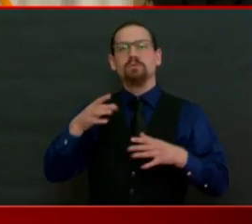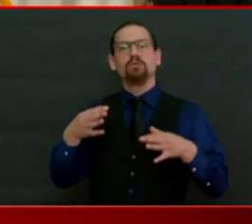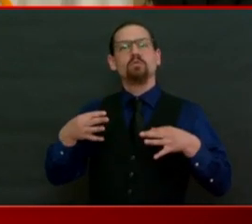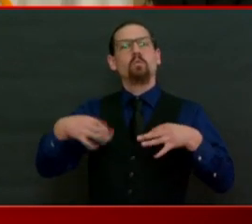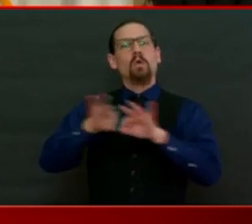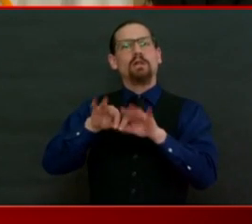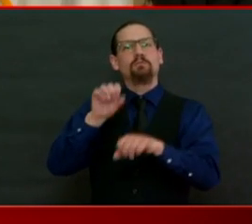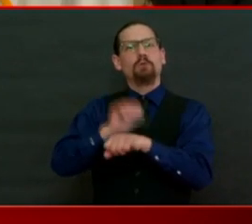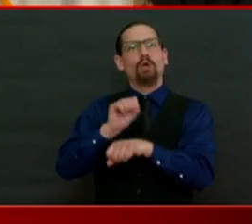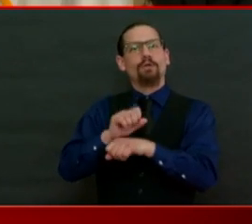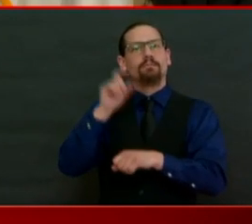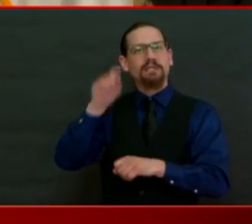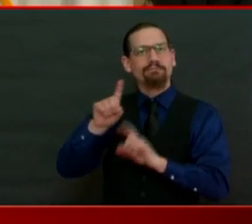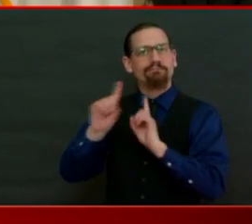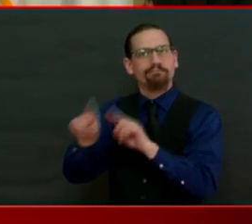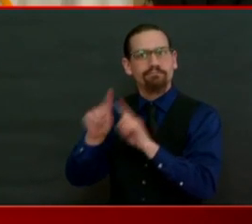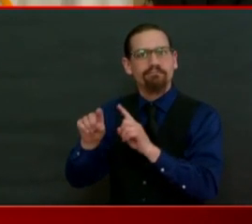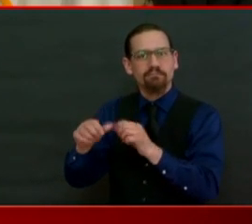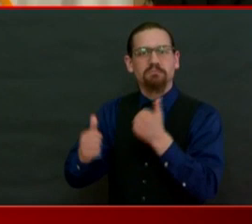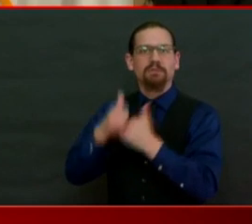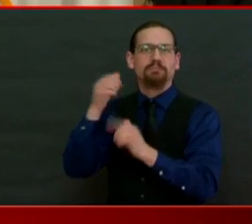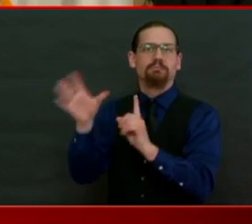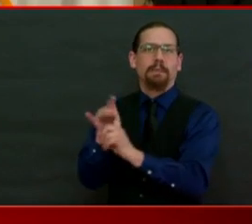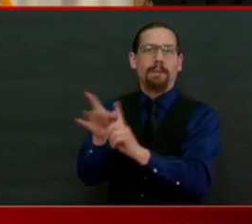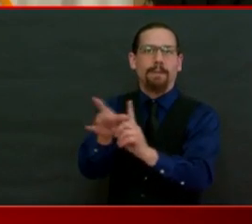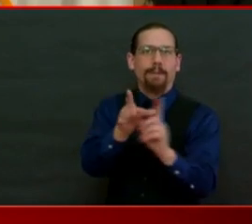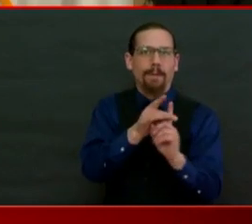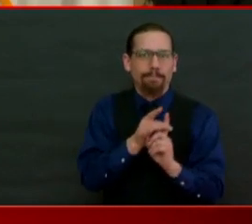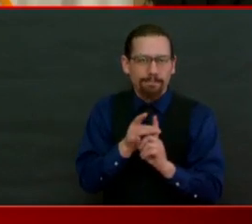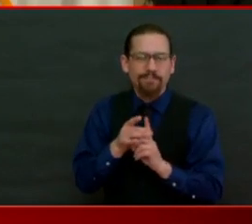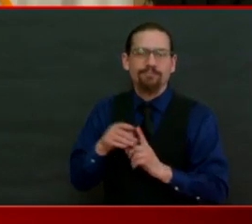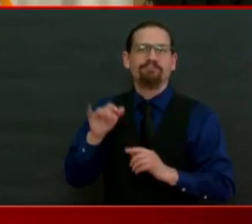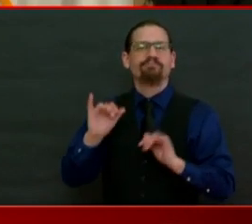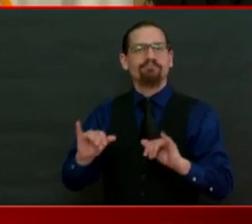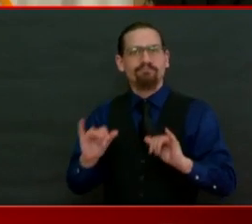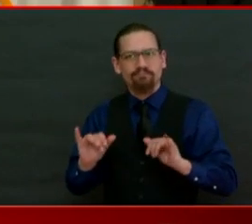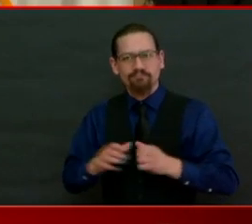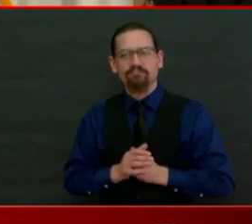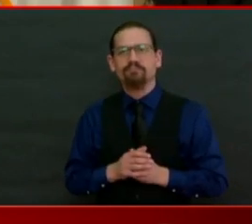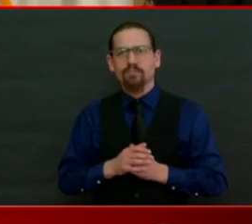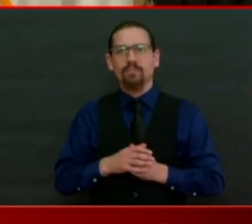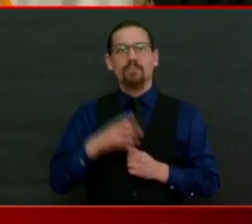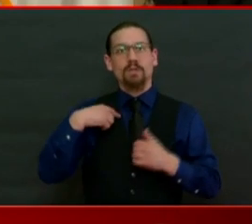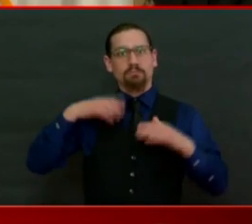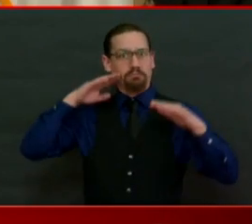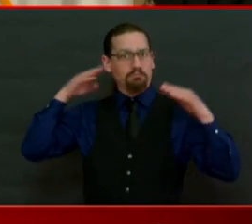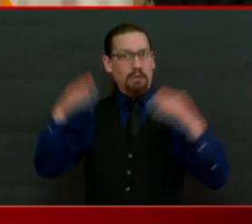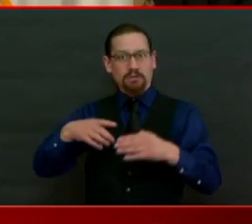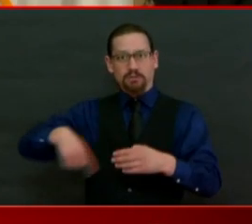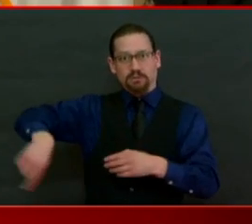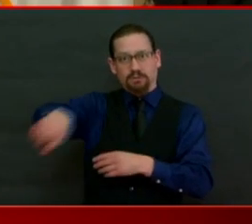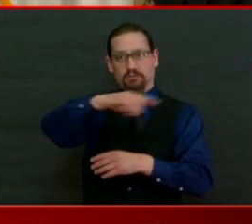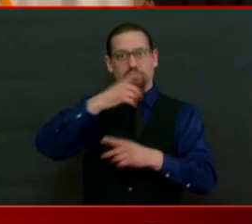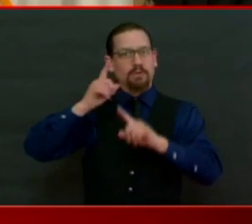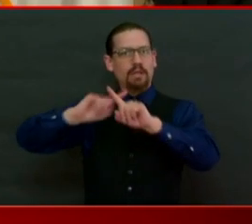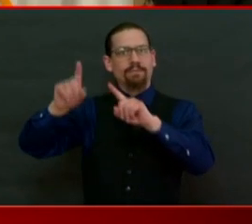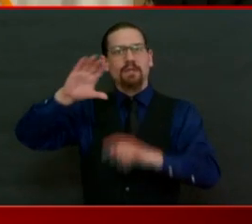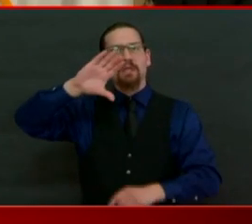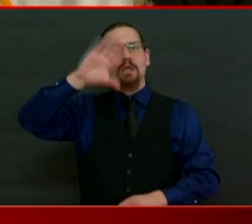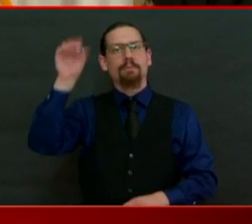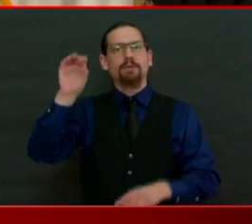a big part of our focus is helping to make sure that entities where we have larger communities